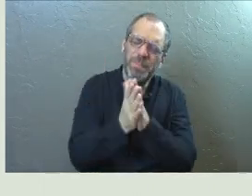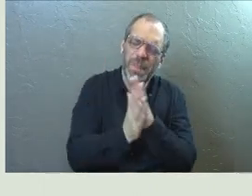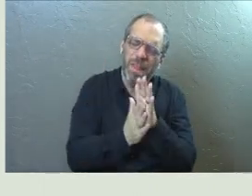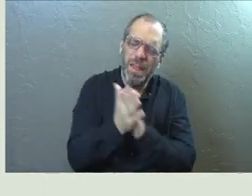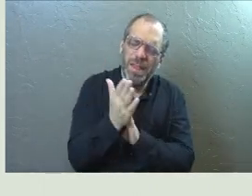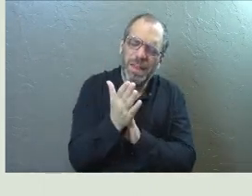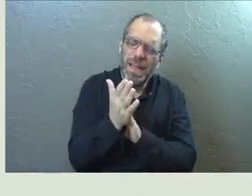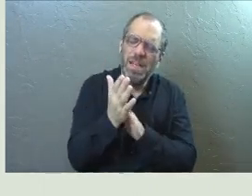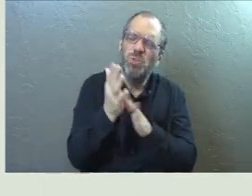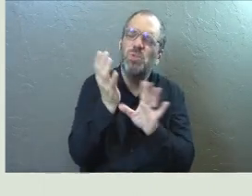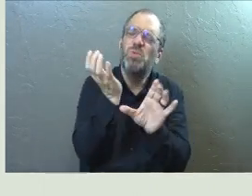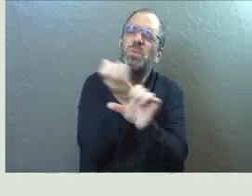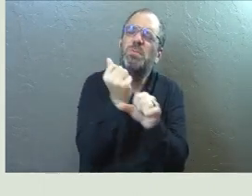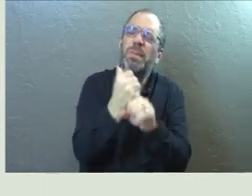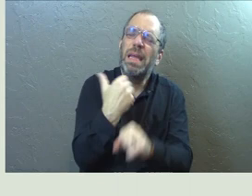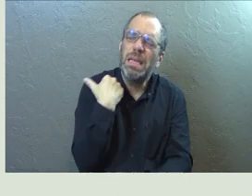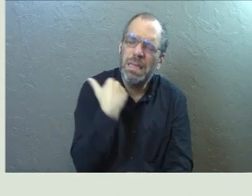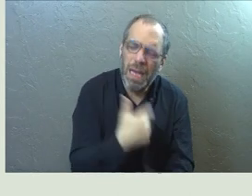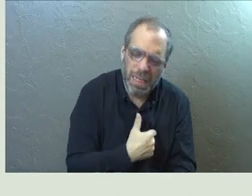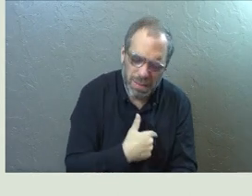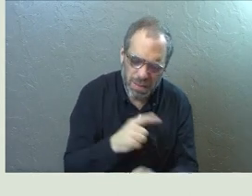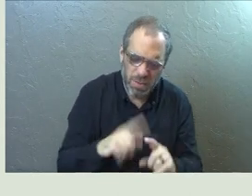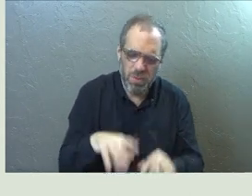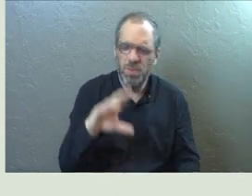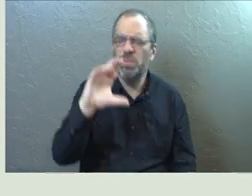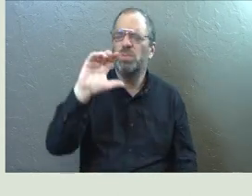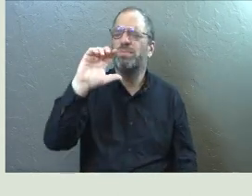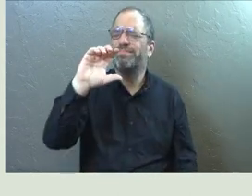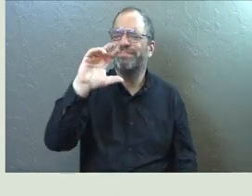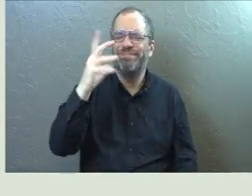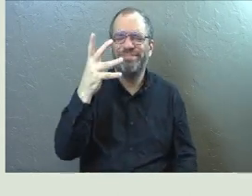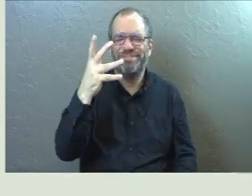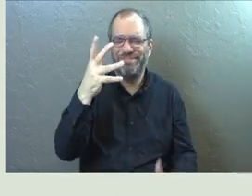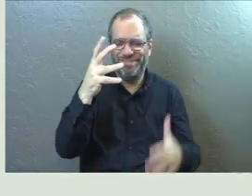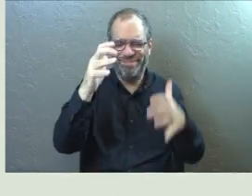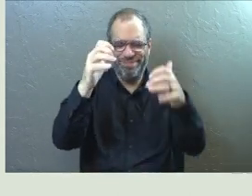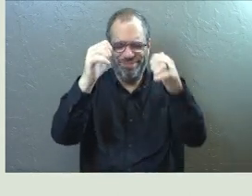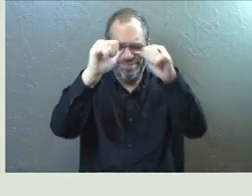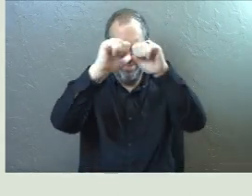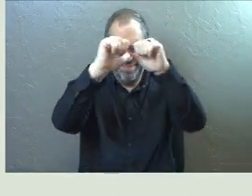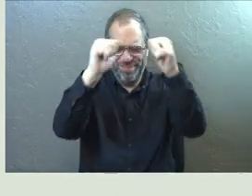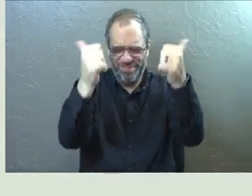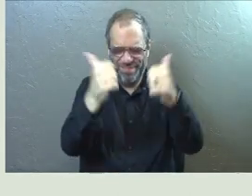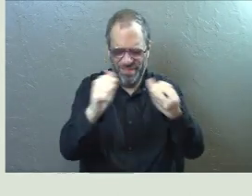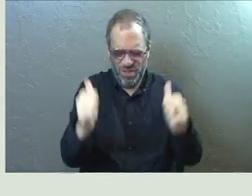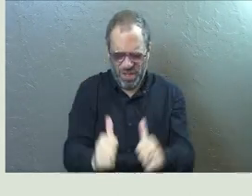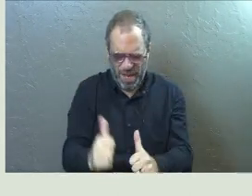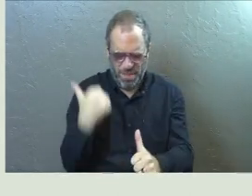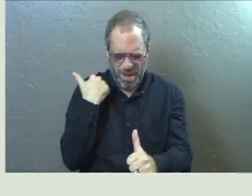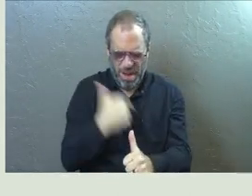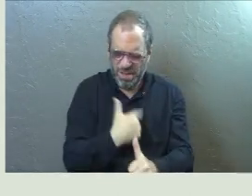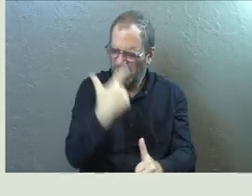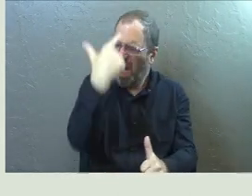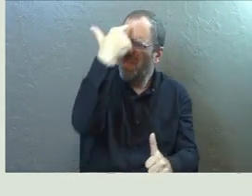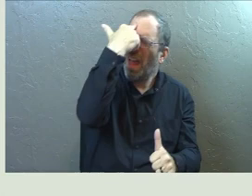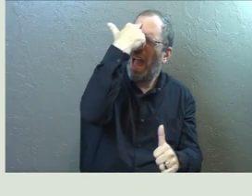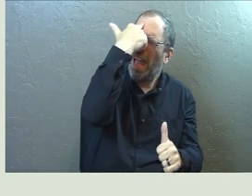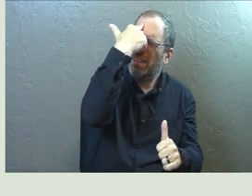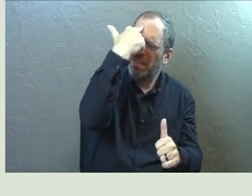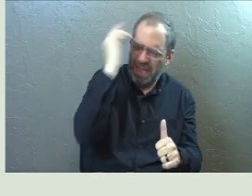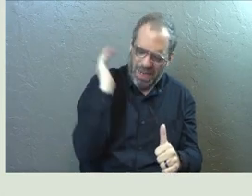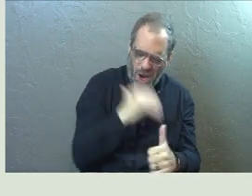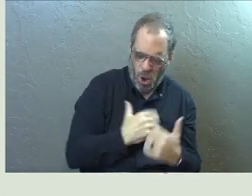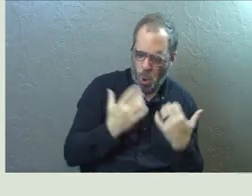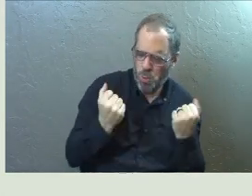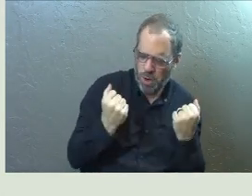shape us again? Lord, help us to surrender our thoughts and our words